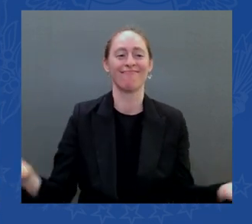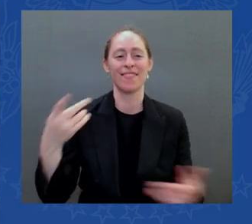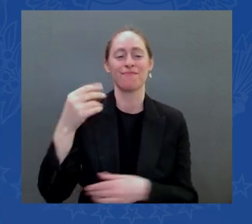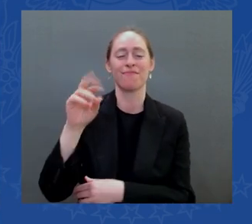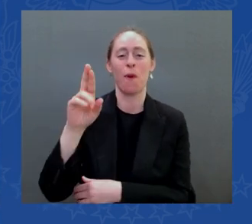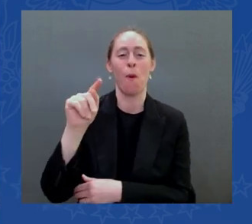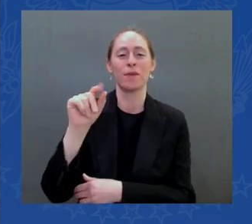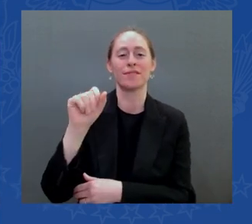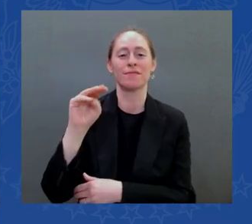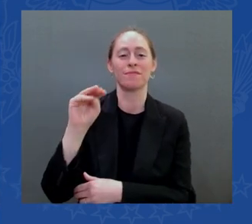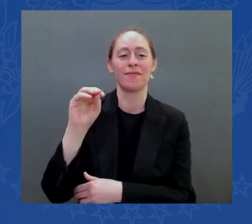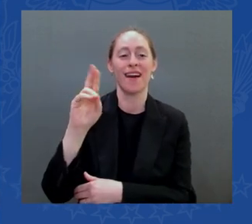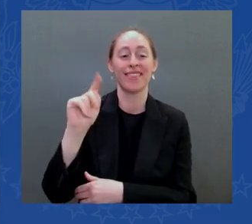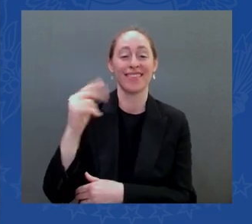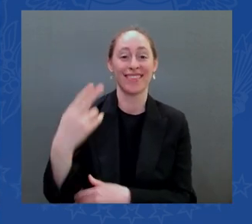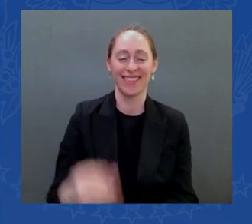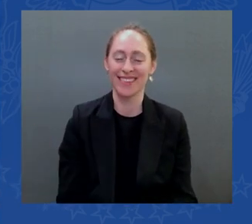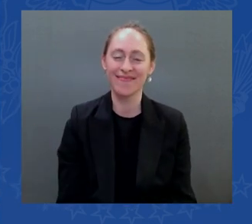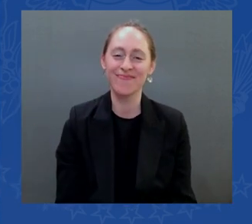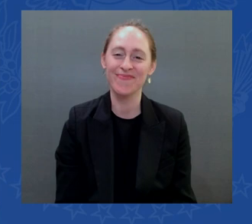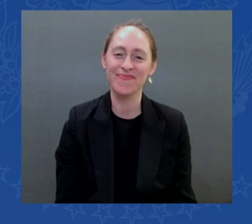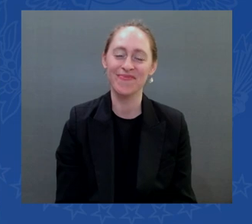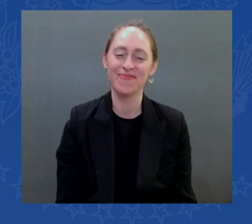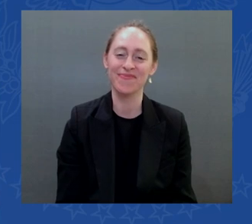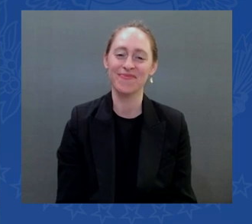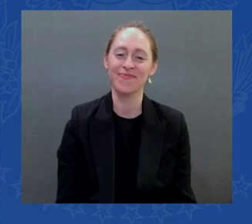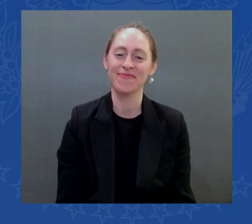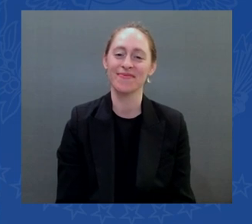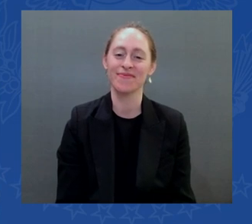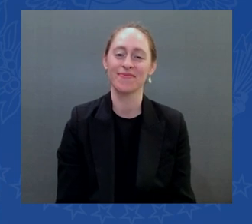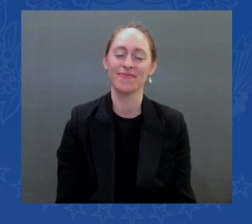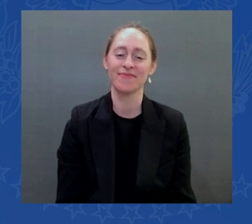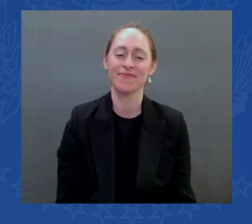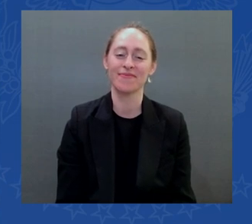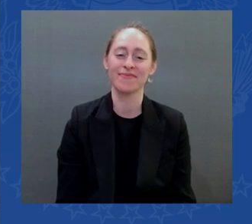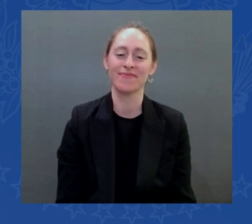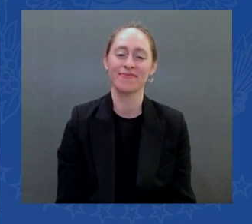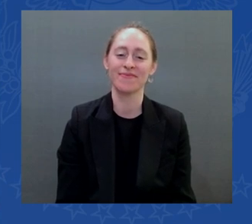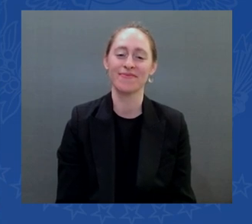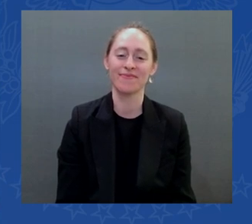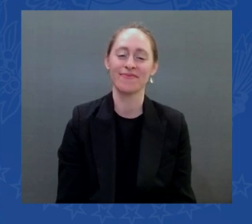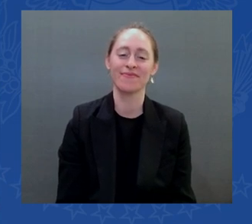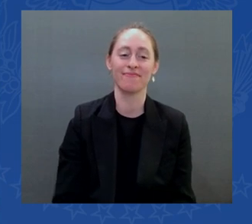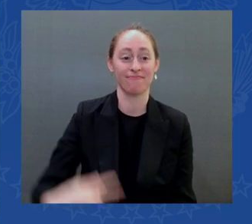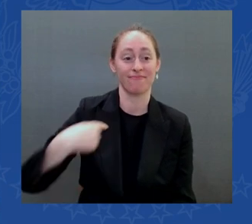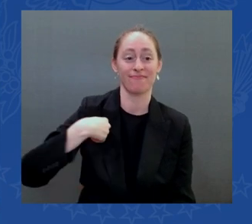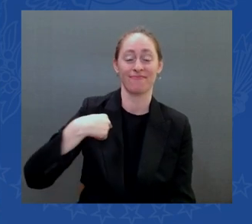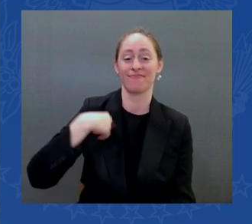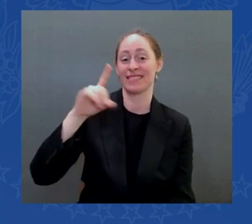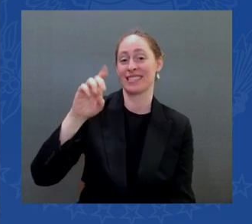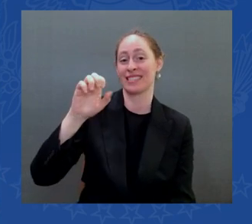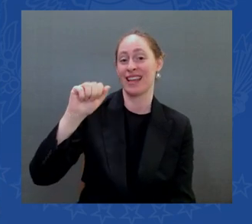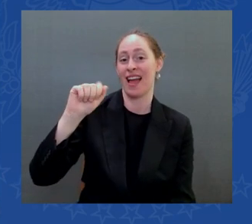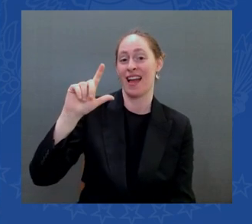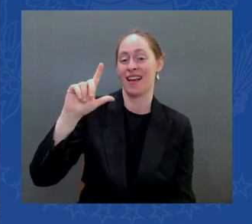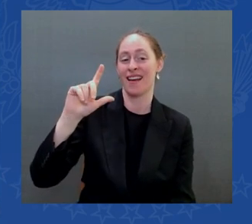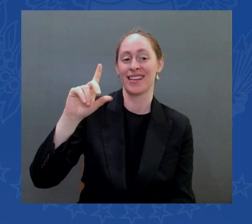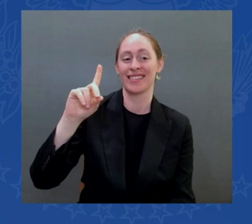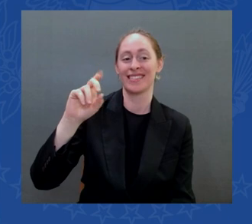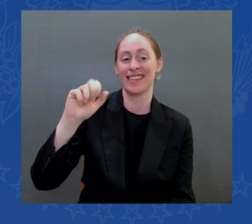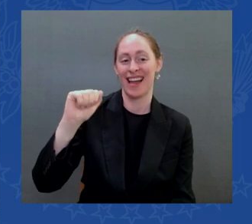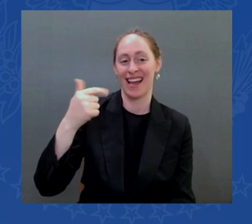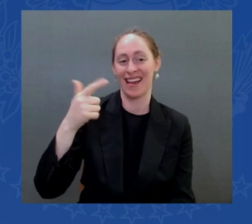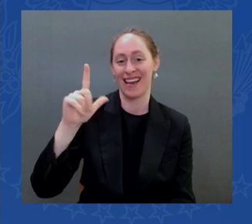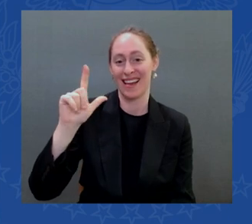My name is Daiglin McCackran and as it's a tough one you can always call me mr. mayor here in Portsmouth but